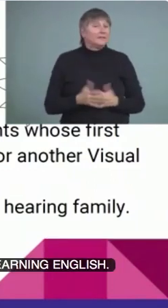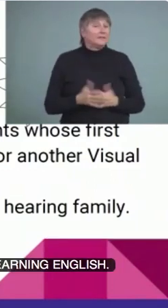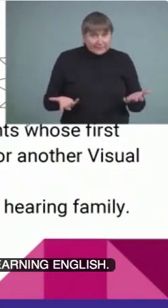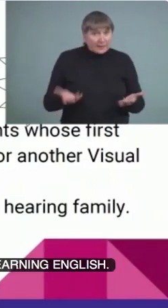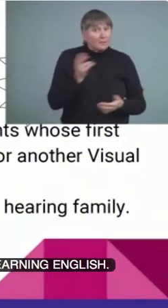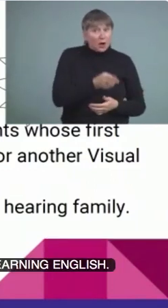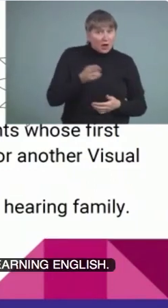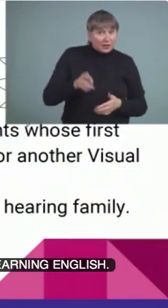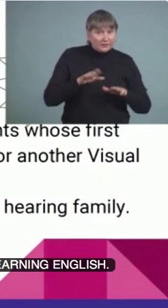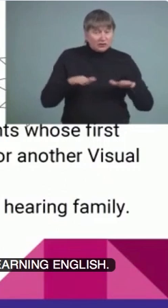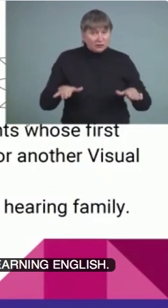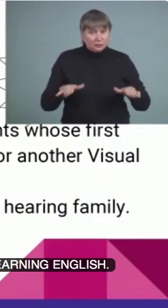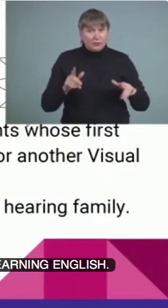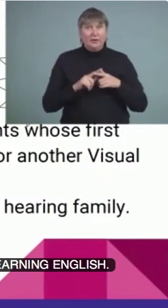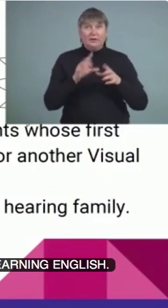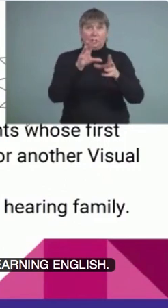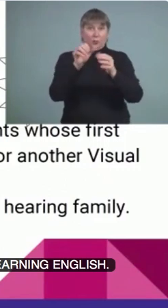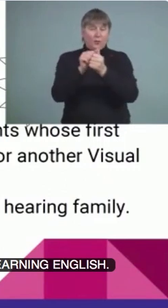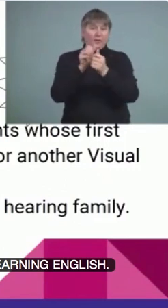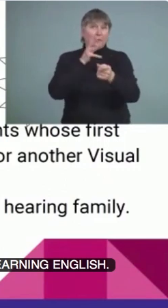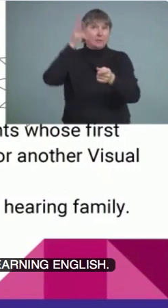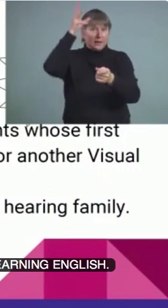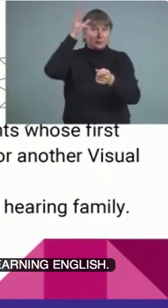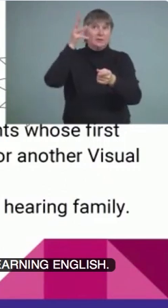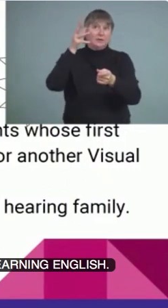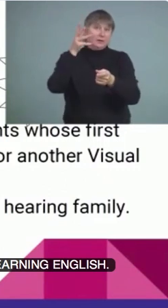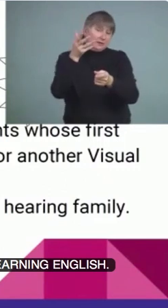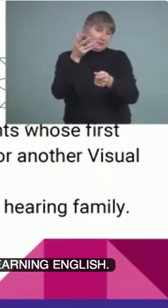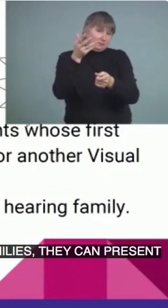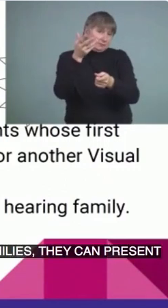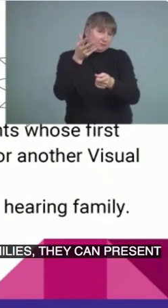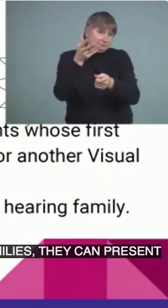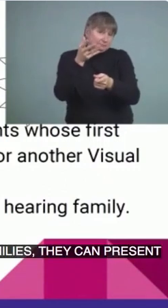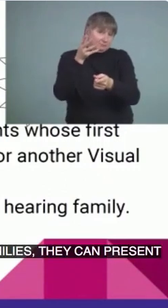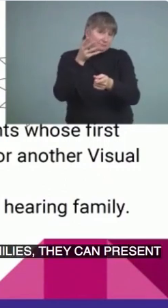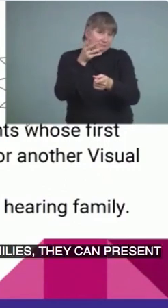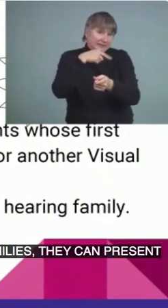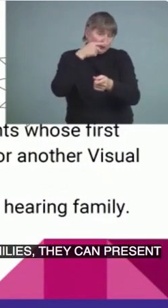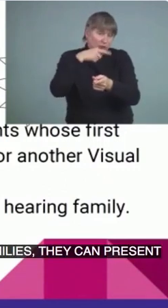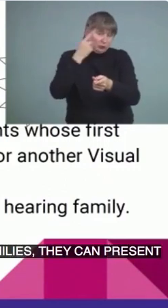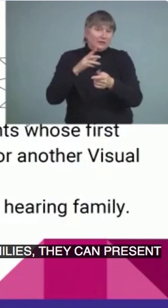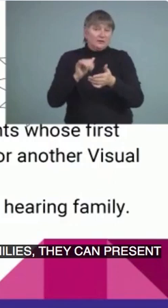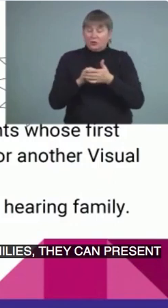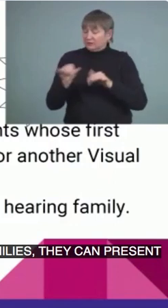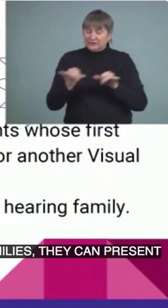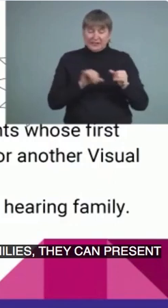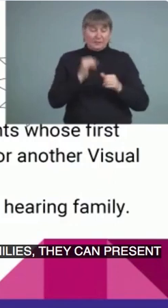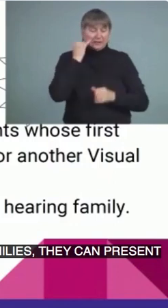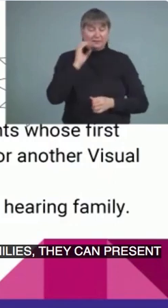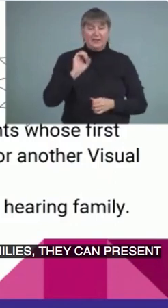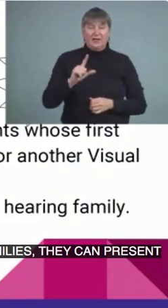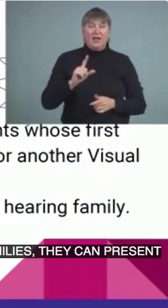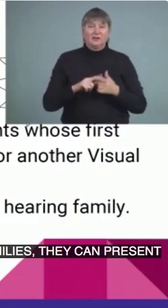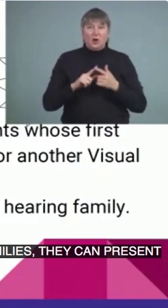families. They can present as well, similar to ELLs. Their access, however, it may have